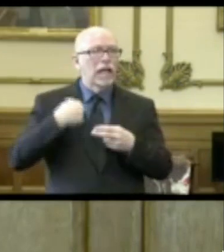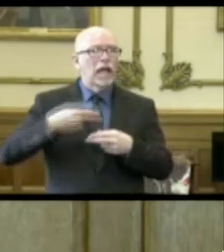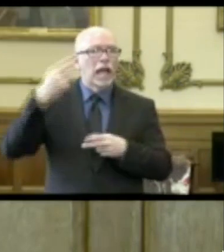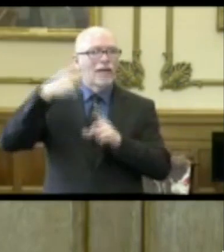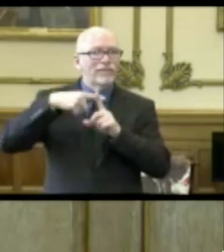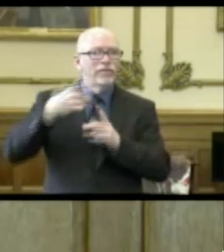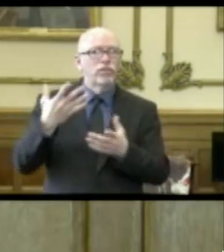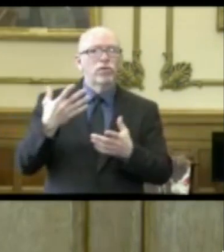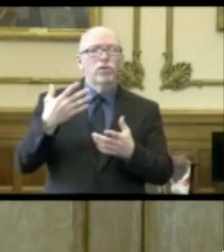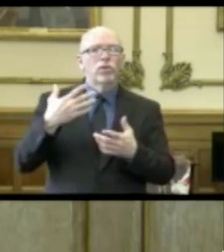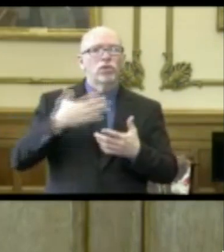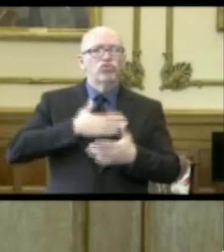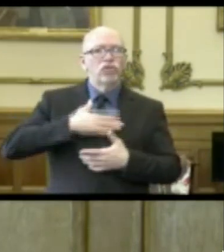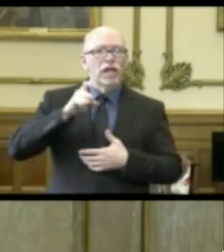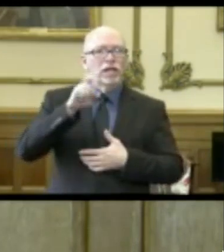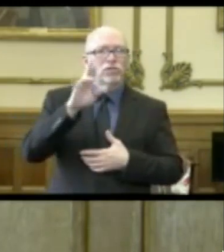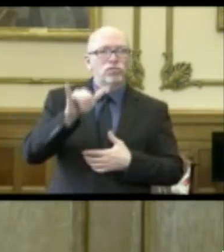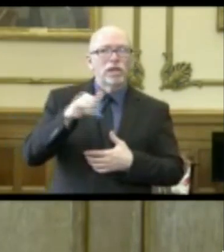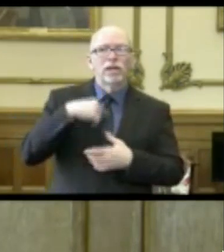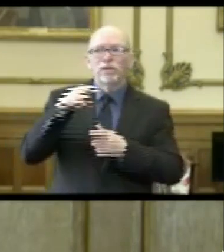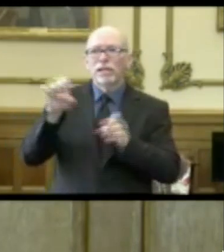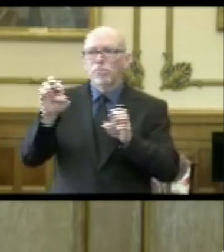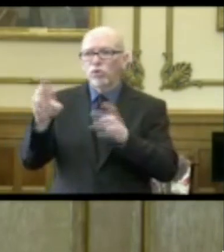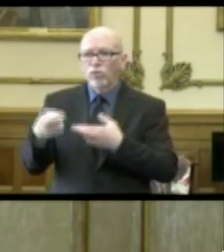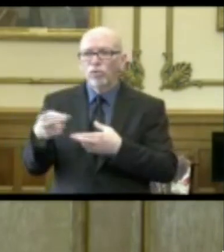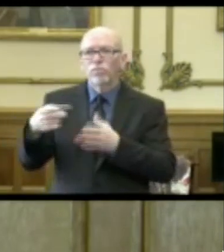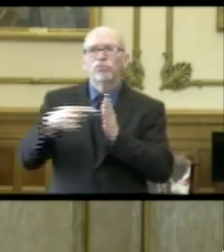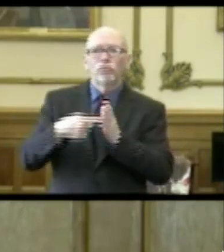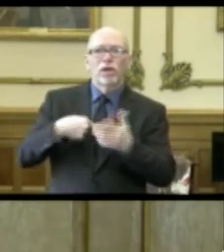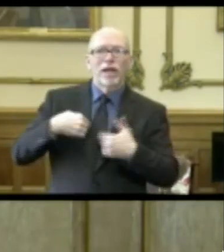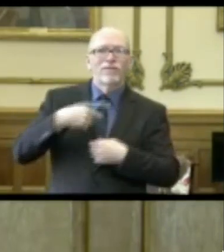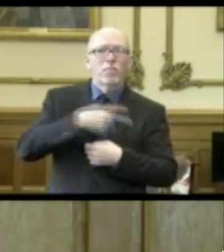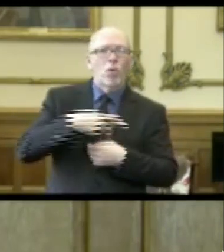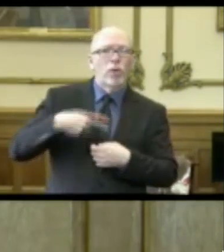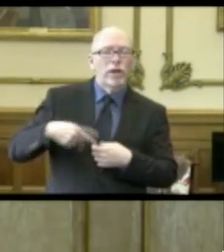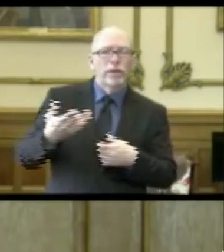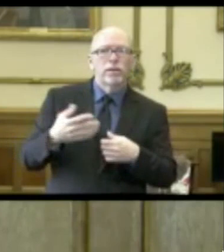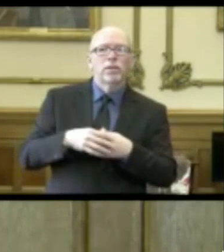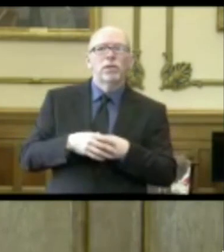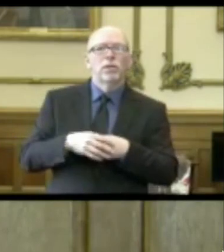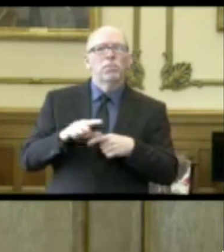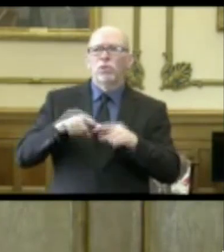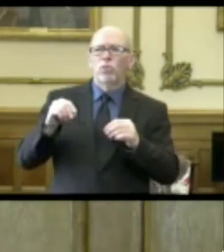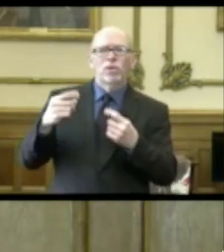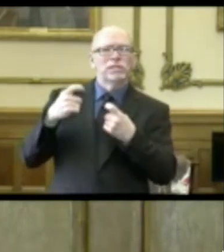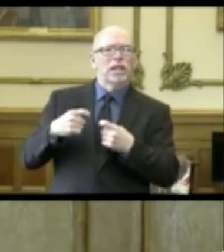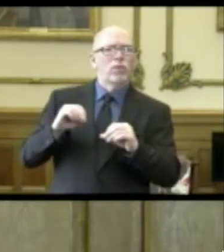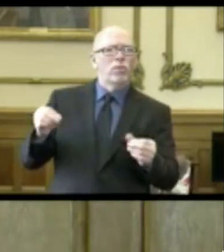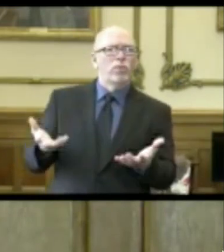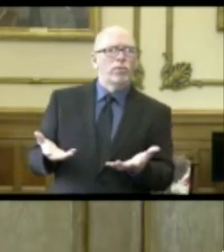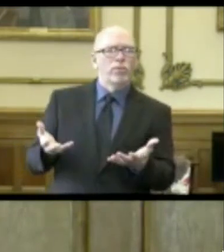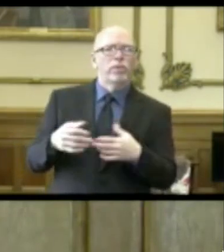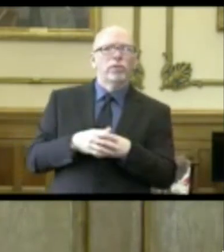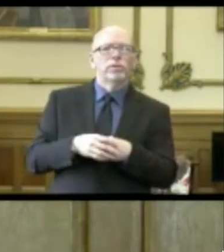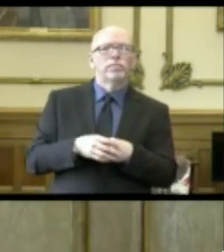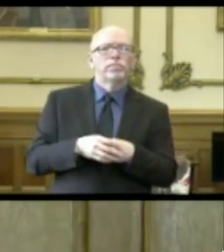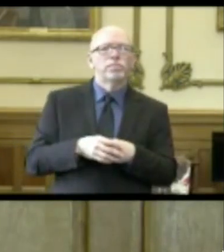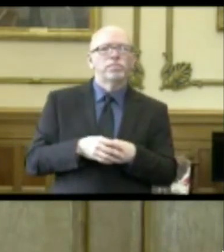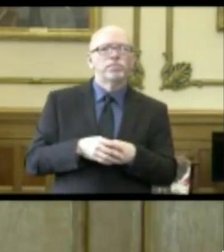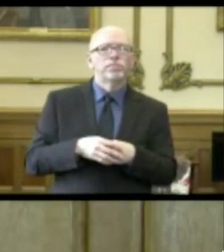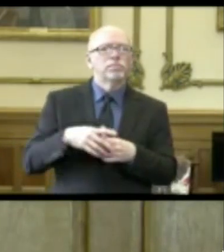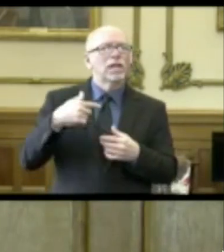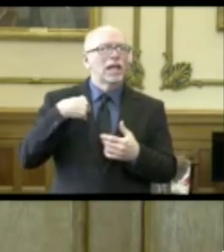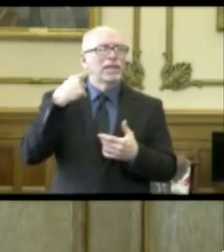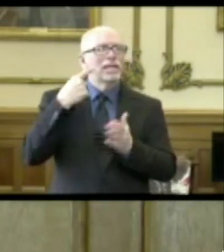fever and I had a chest X-ray and I went to the ER. It showed that I have pneumonia and I didn't get tested. And I think because